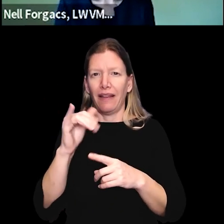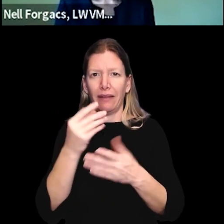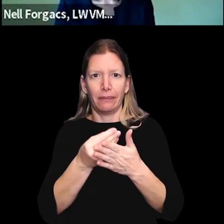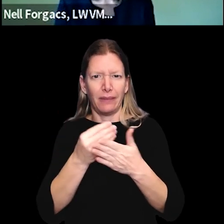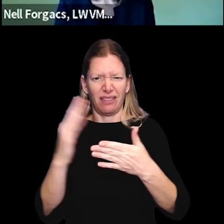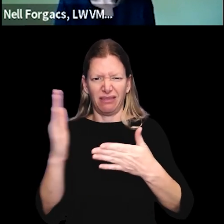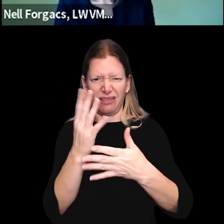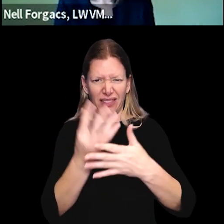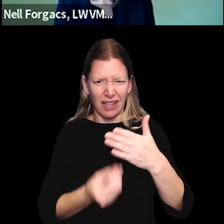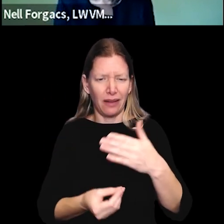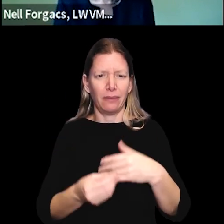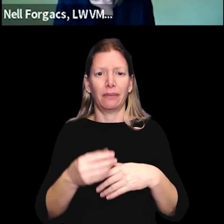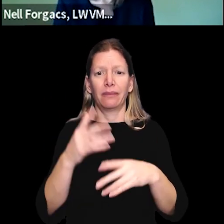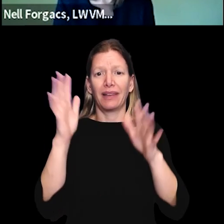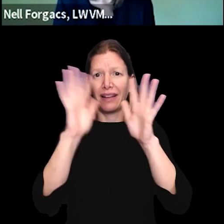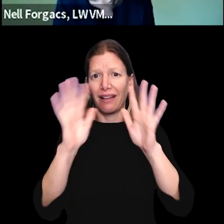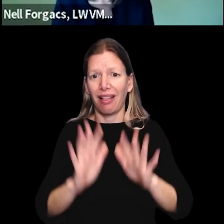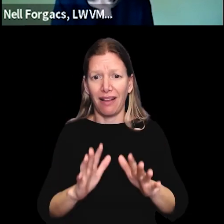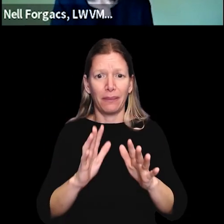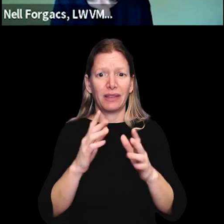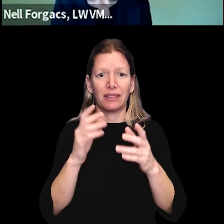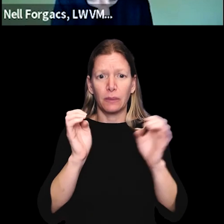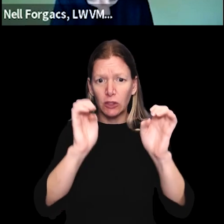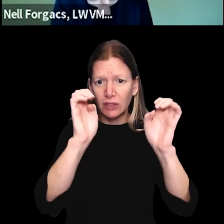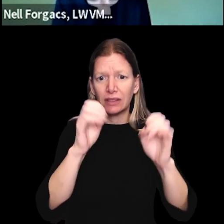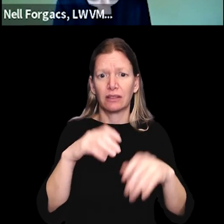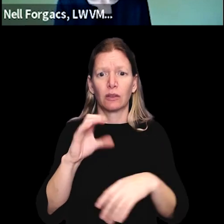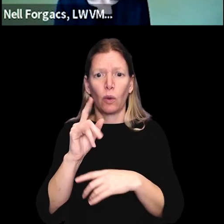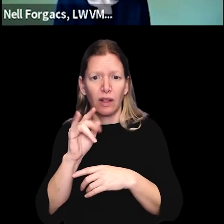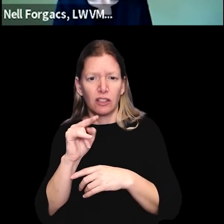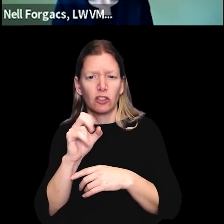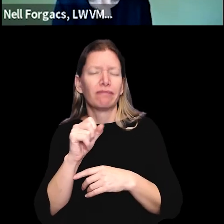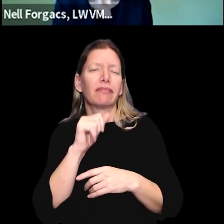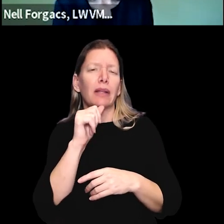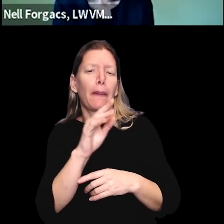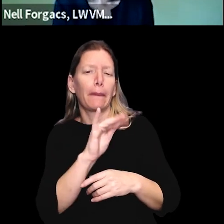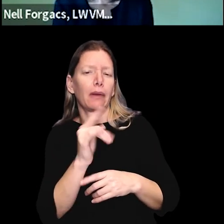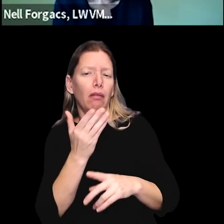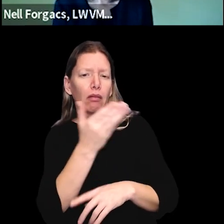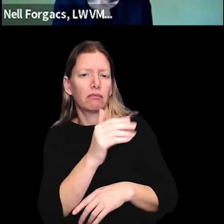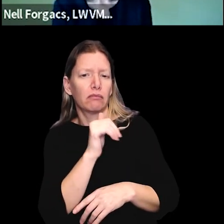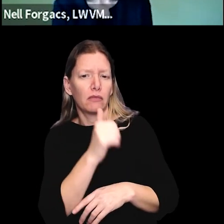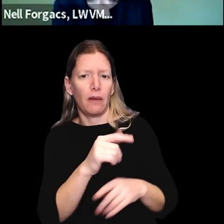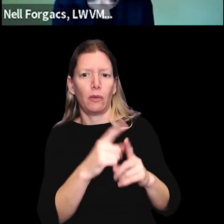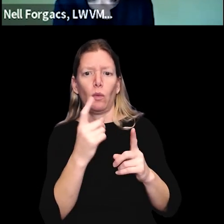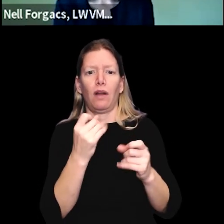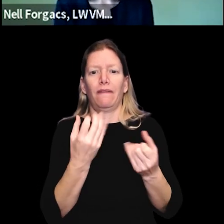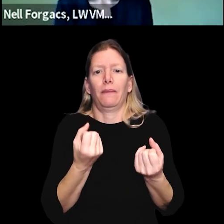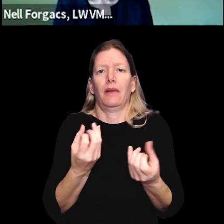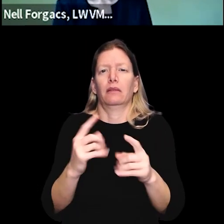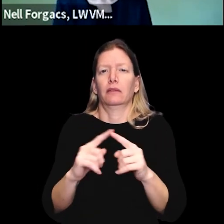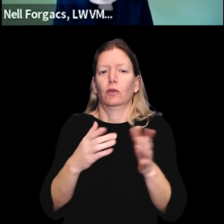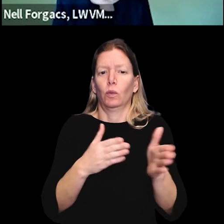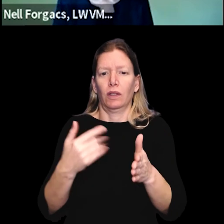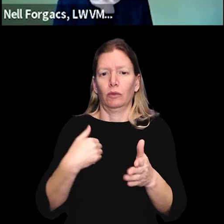criminal justice reform, climate emergency and coalitions, which is not which is not a bill, but